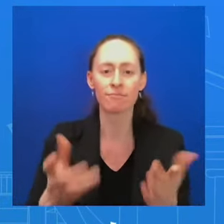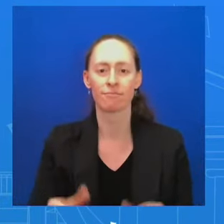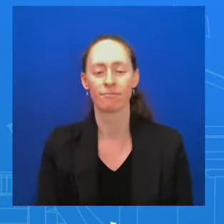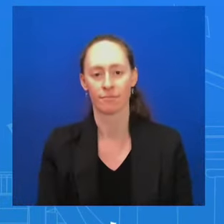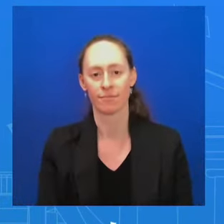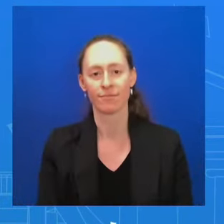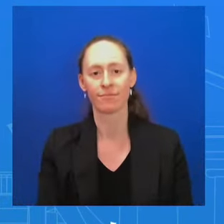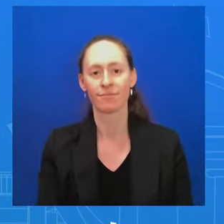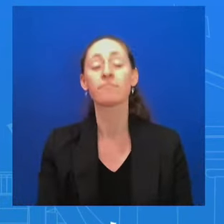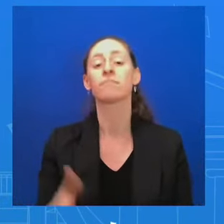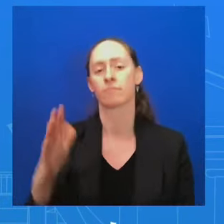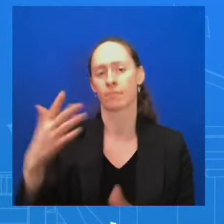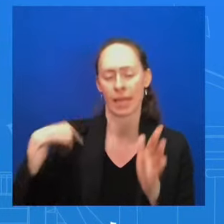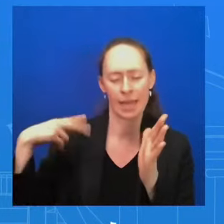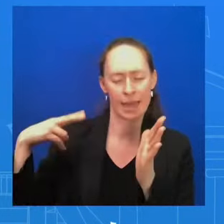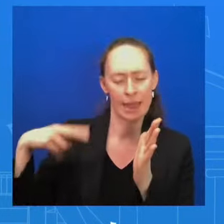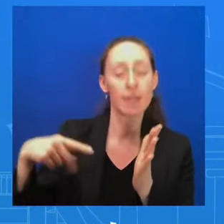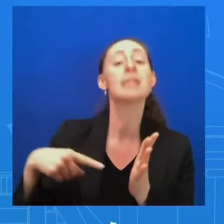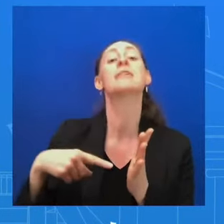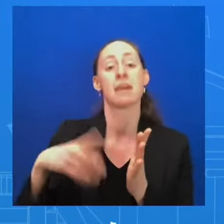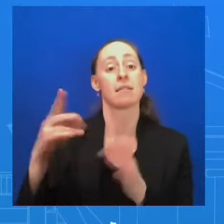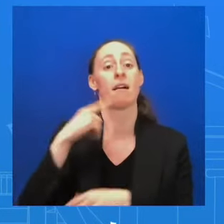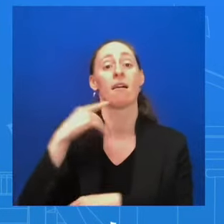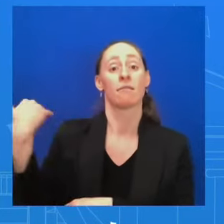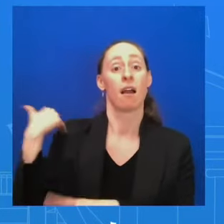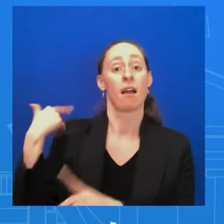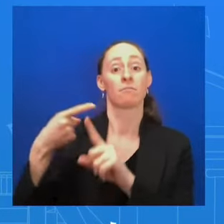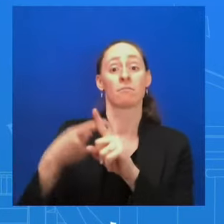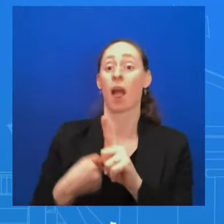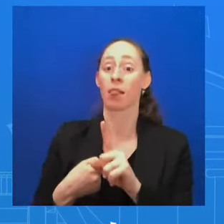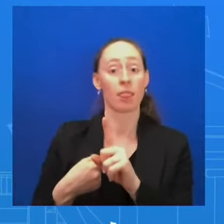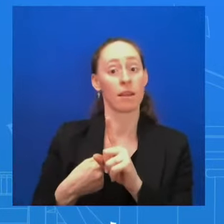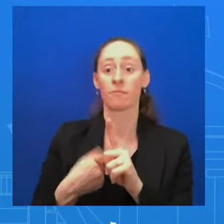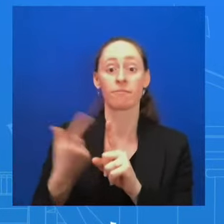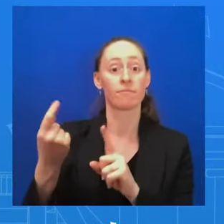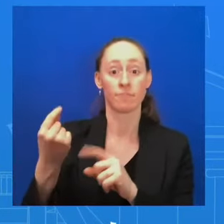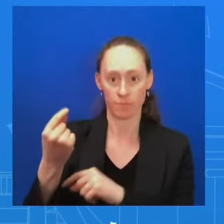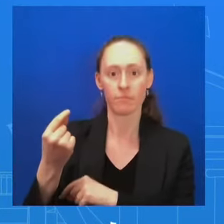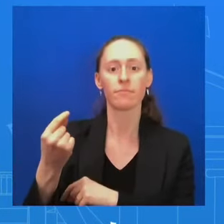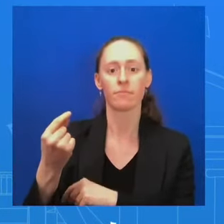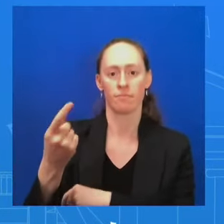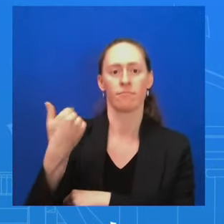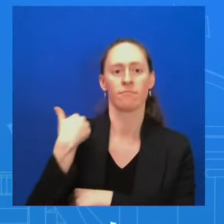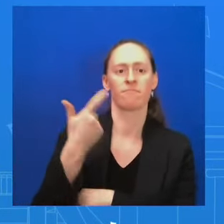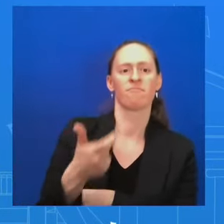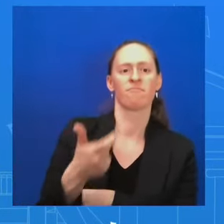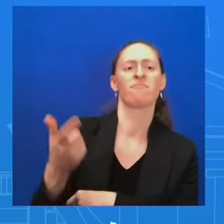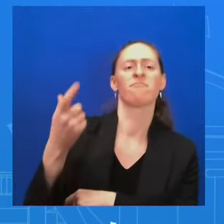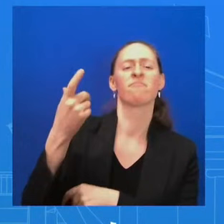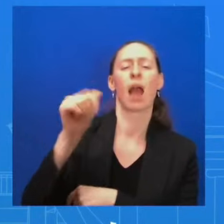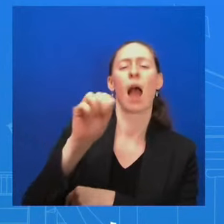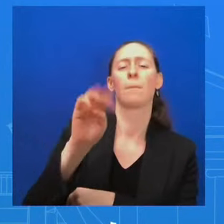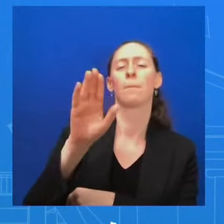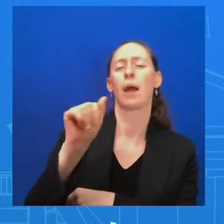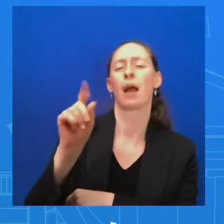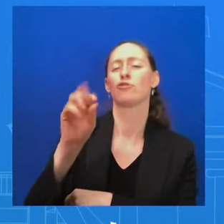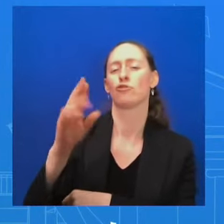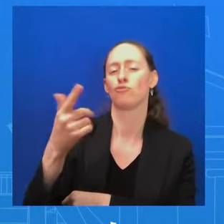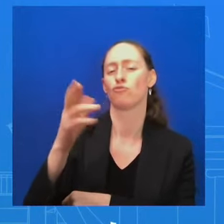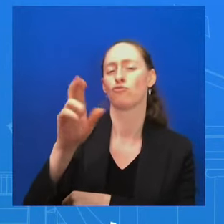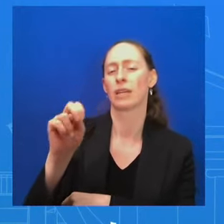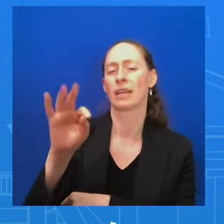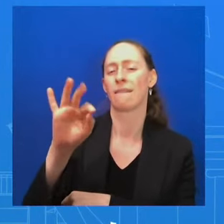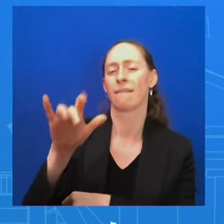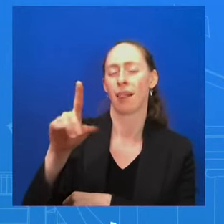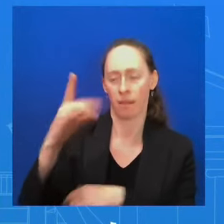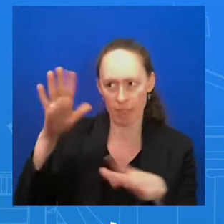month, Ambassador Thomas Greenfield announced that the United States and Japan would put forward a Security Council resolution calling on all countries